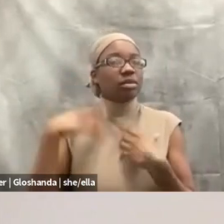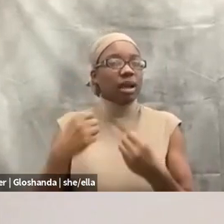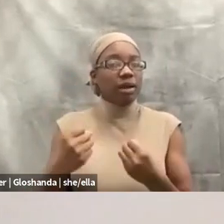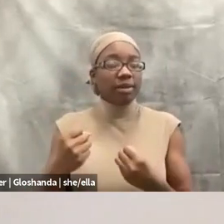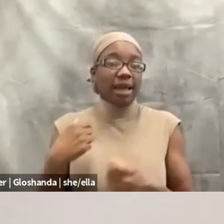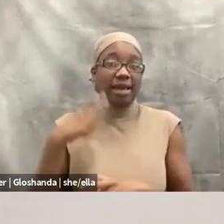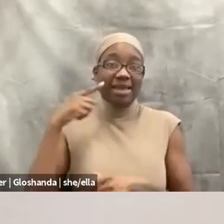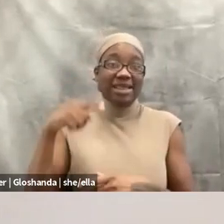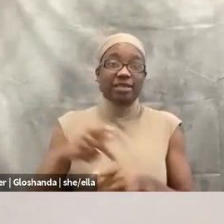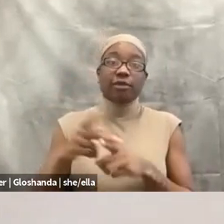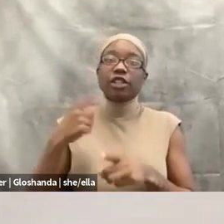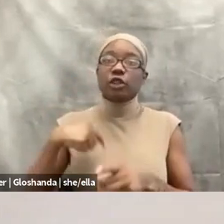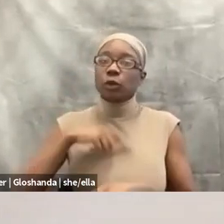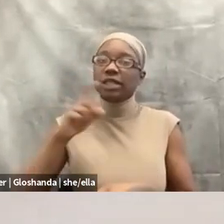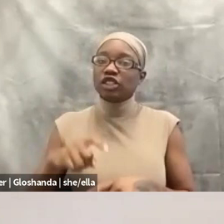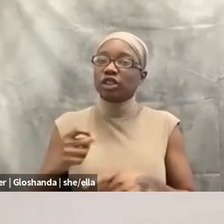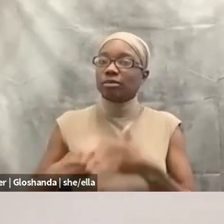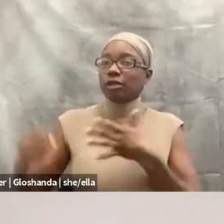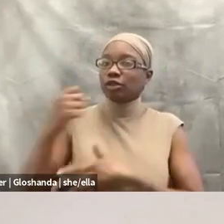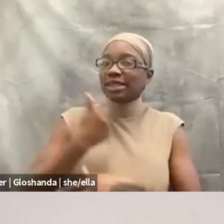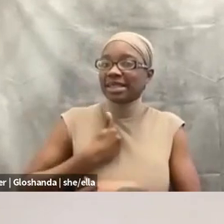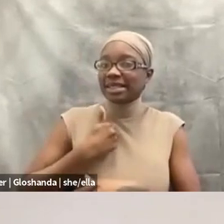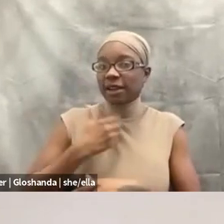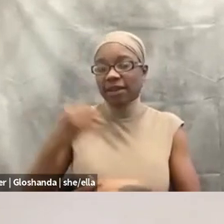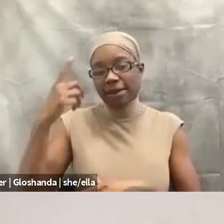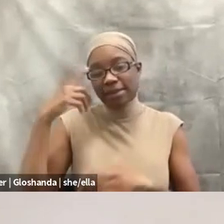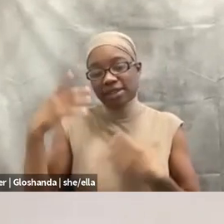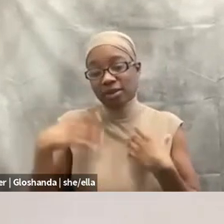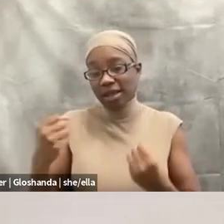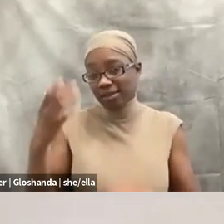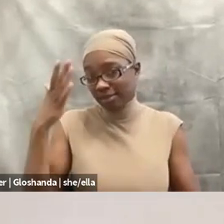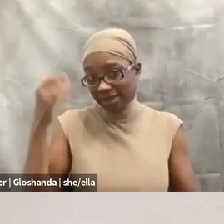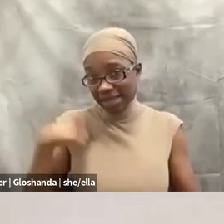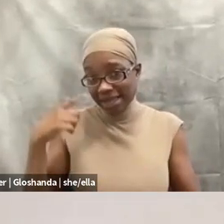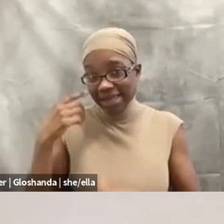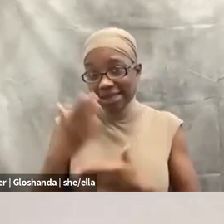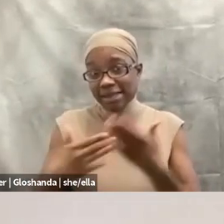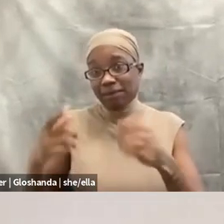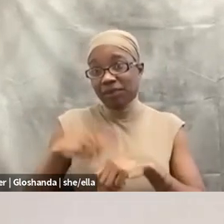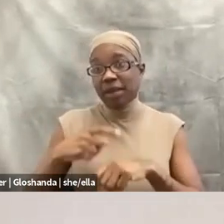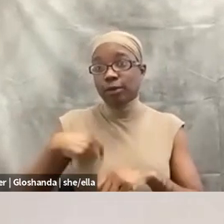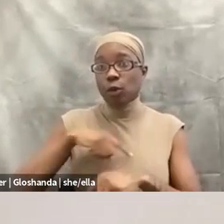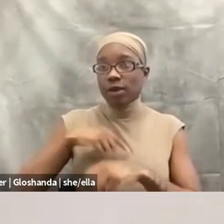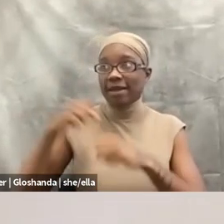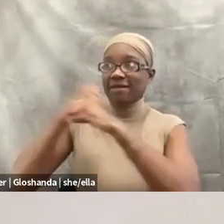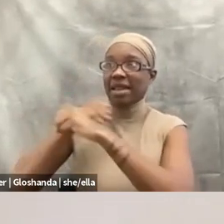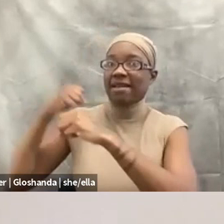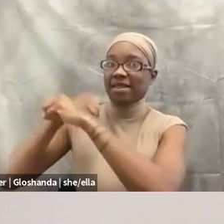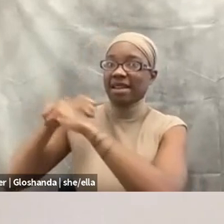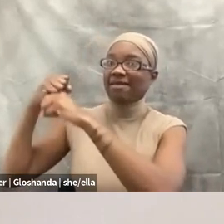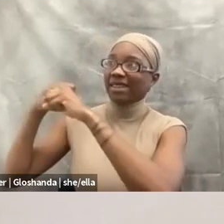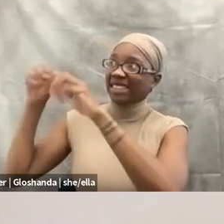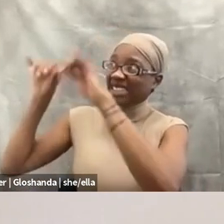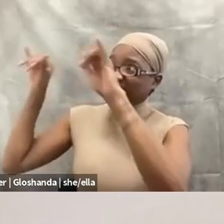yourself first in your mental health and all situations. Um, because I think sometimes going against these big systems can